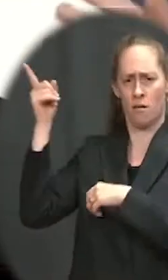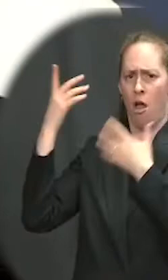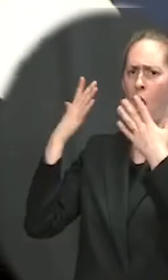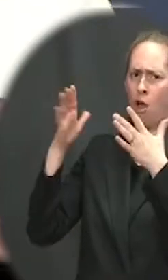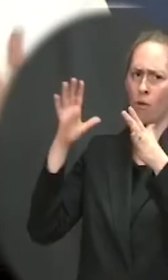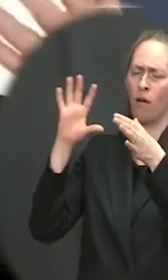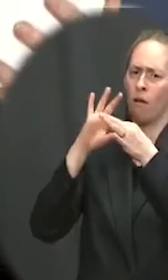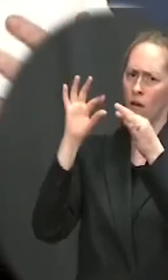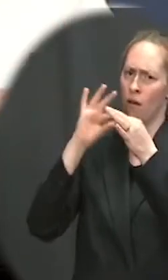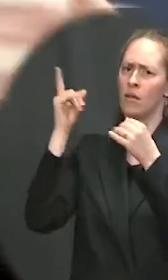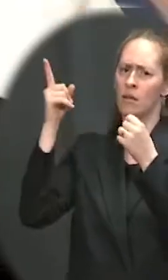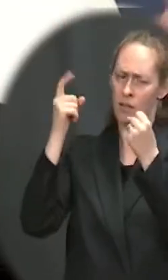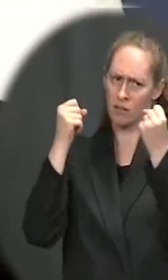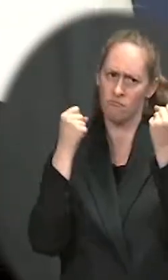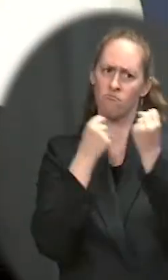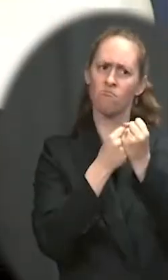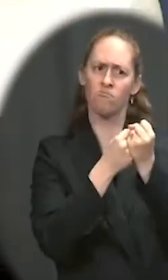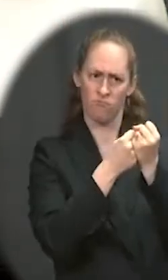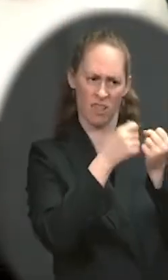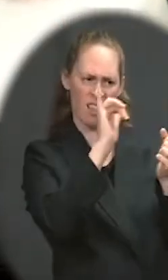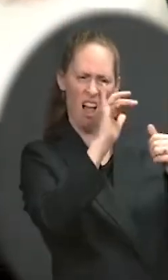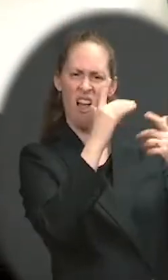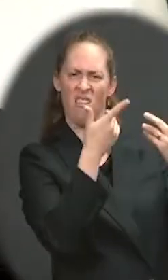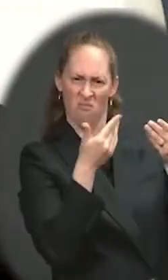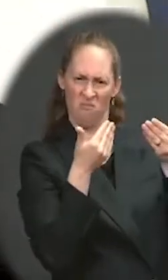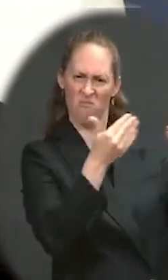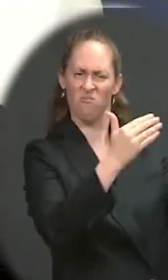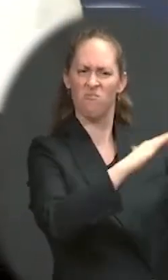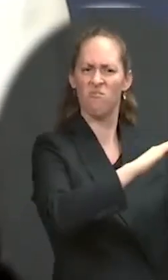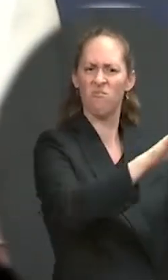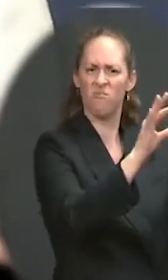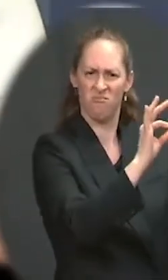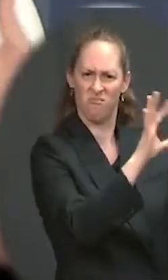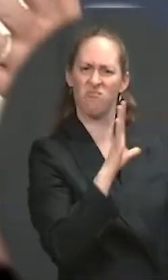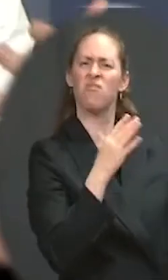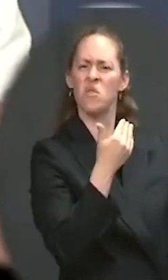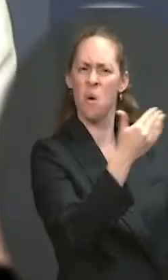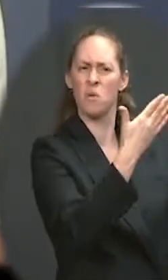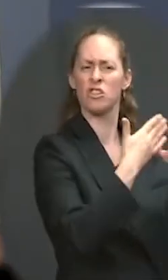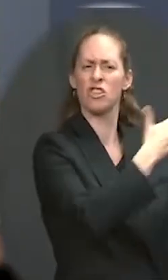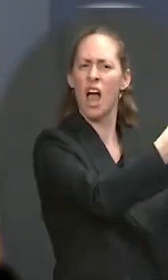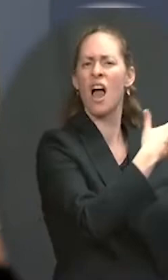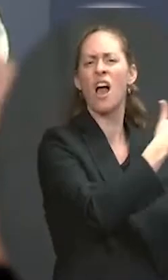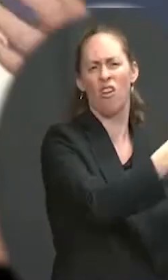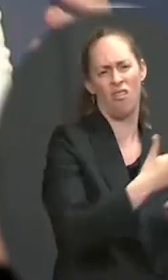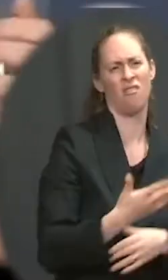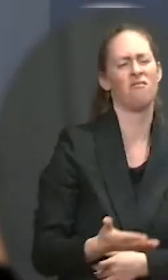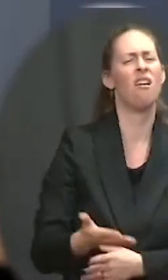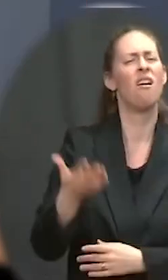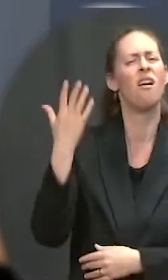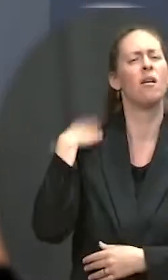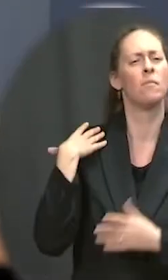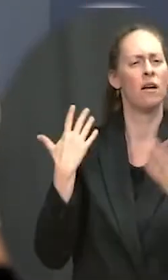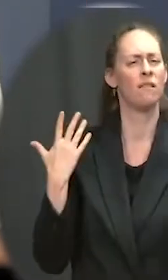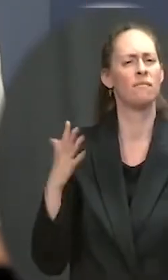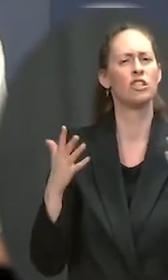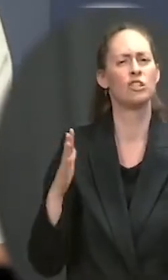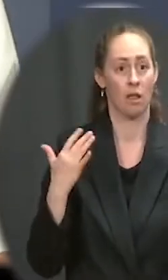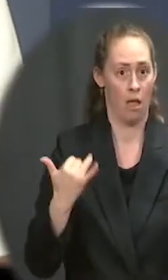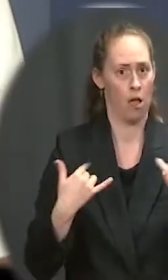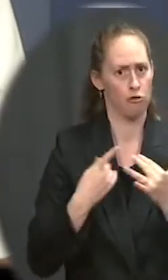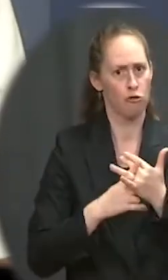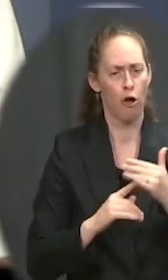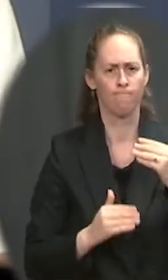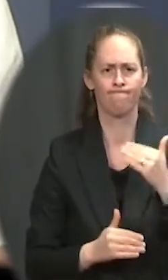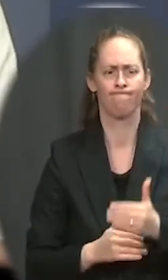for this type of a waiver back during the campaign. But we are running a process. We have been running a process in